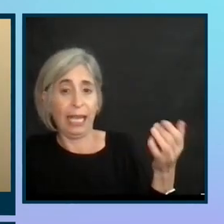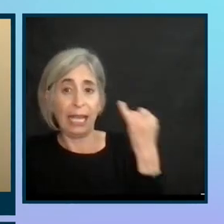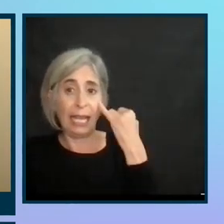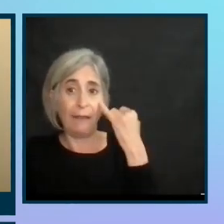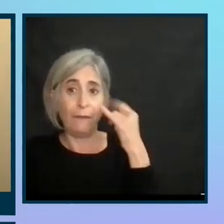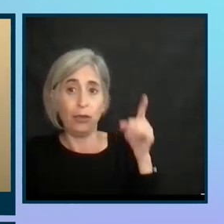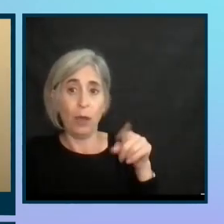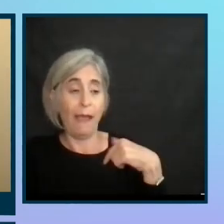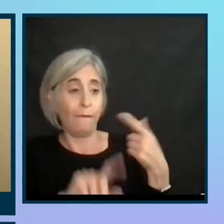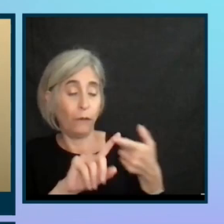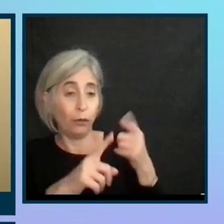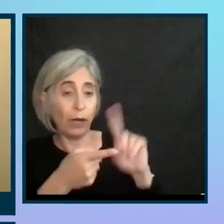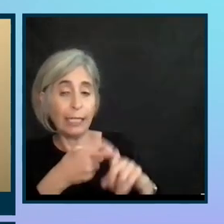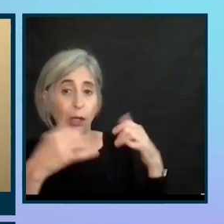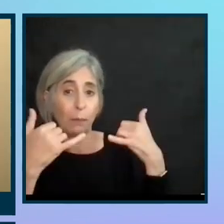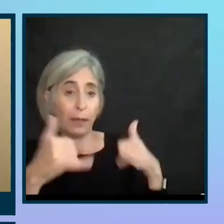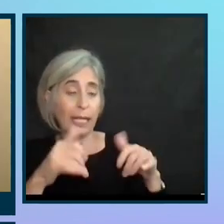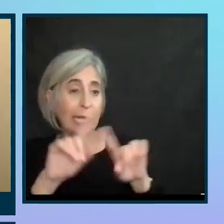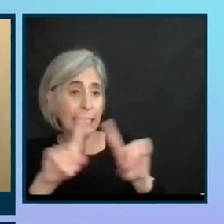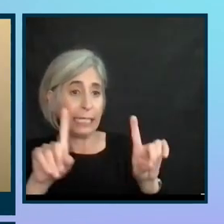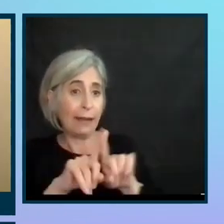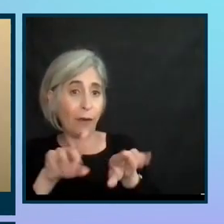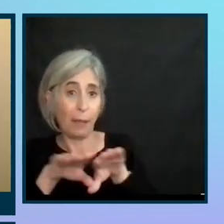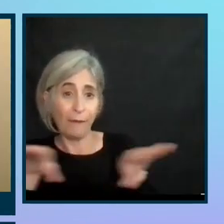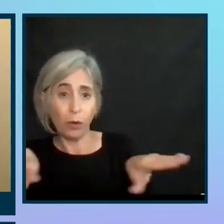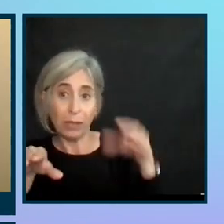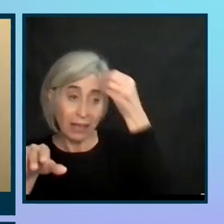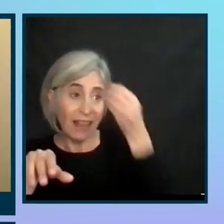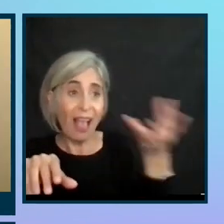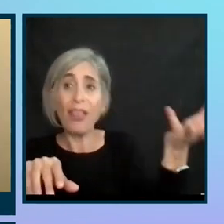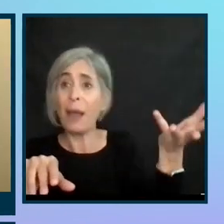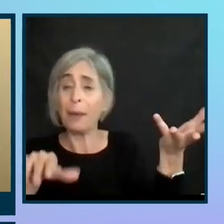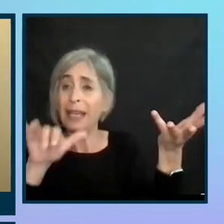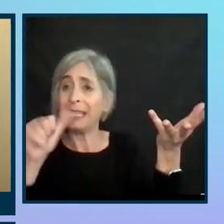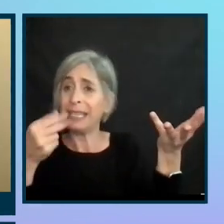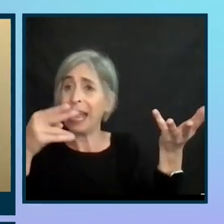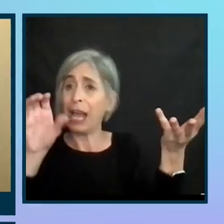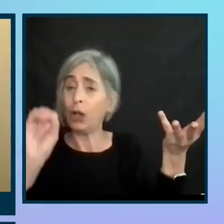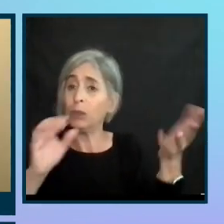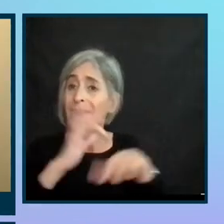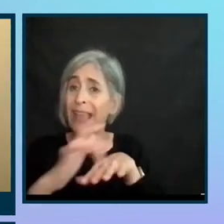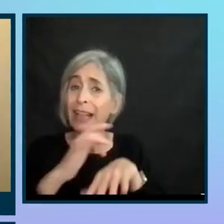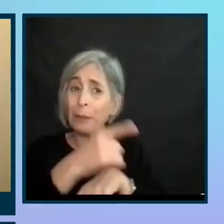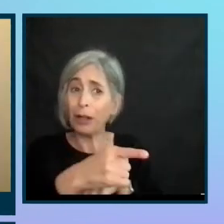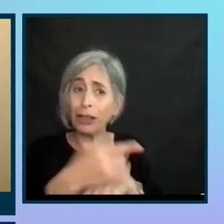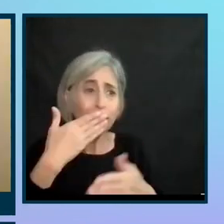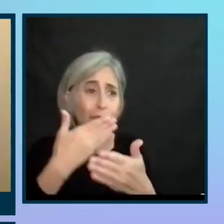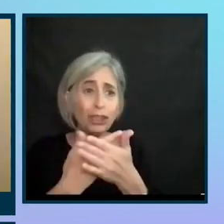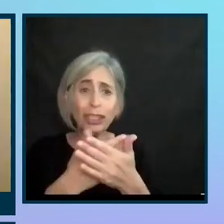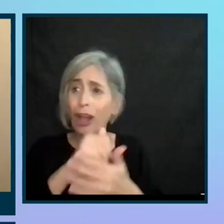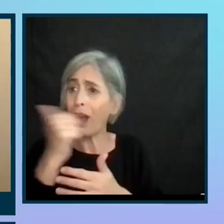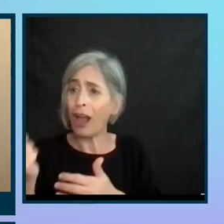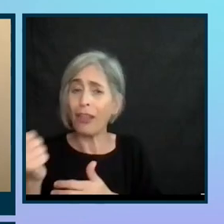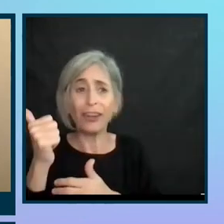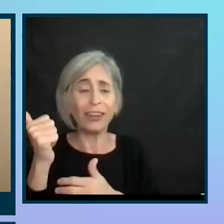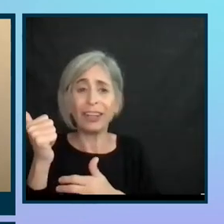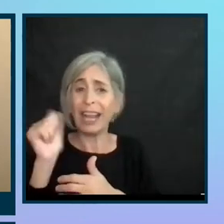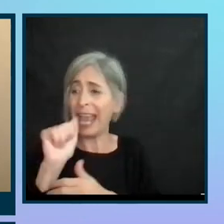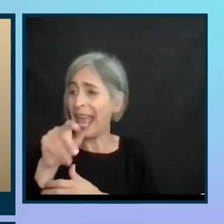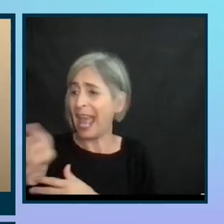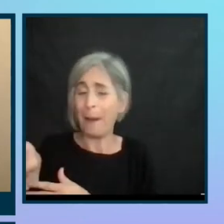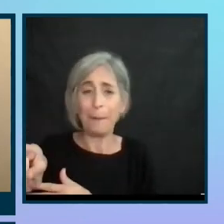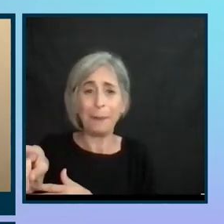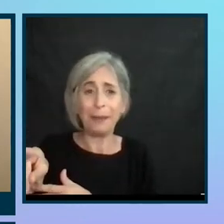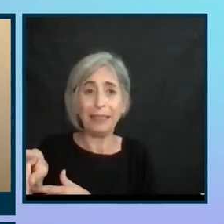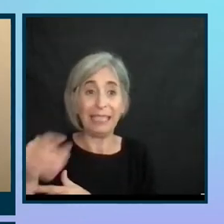other like your friends are playing that are on different platforms, tell them, you know, Yahoo is available. It's just as good as any other any other app,